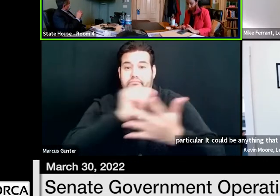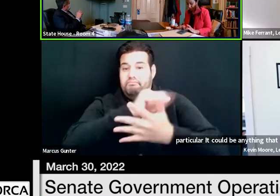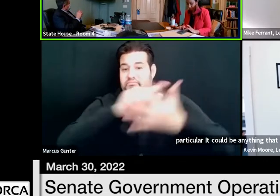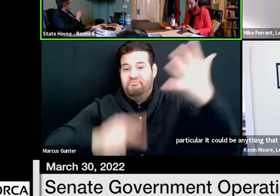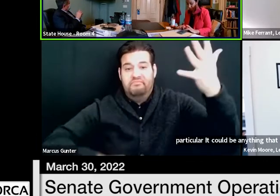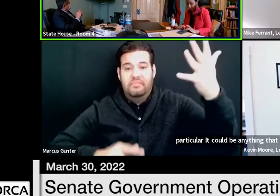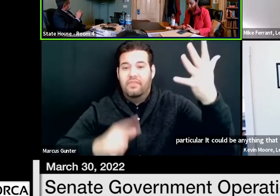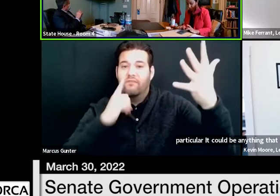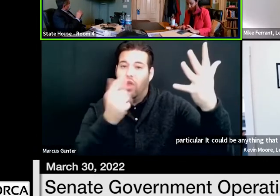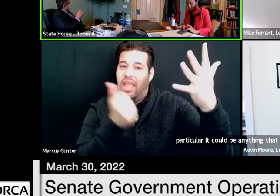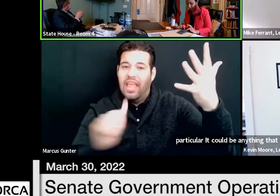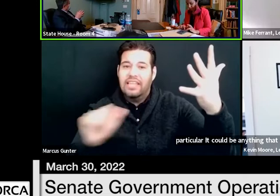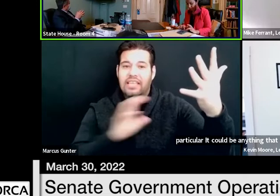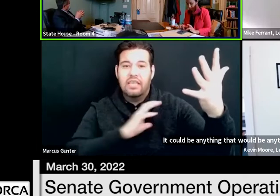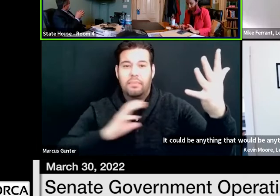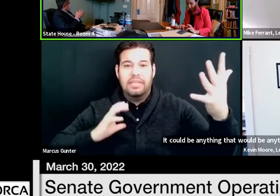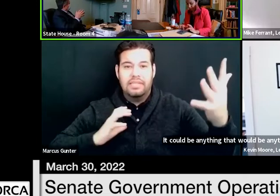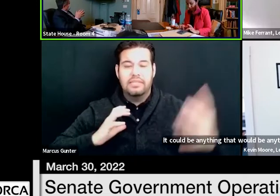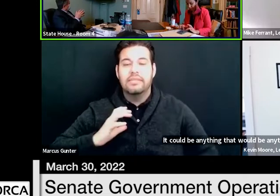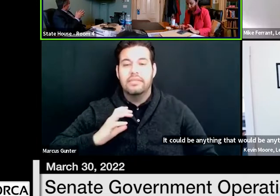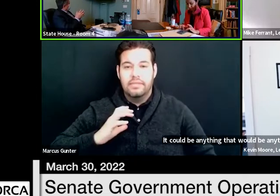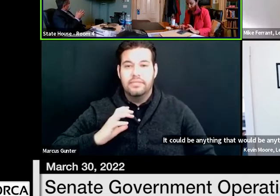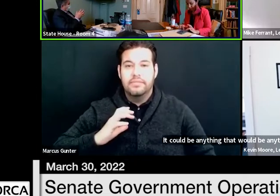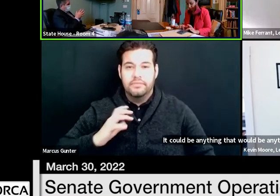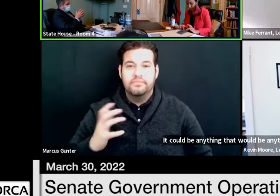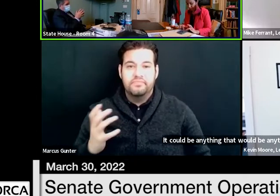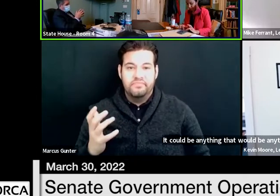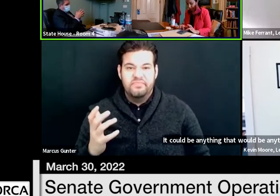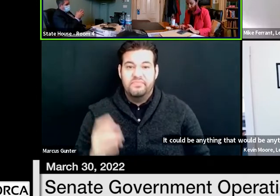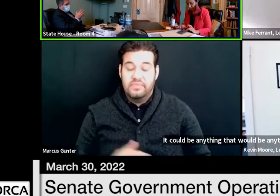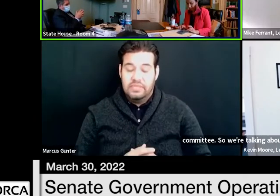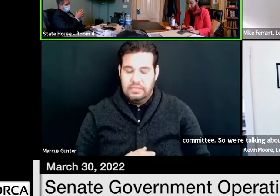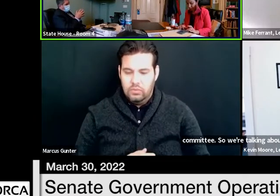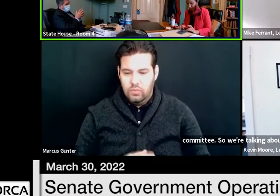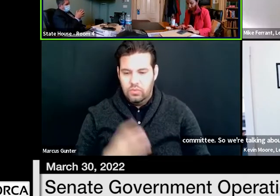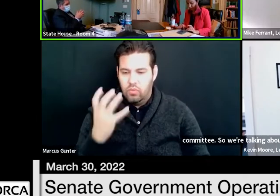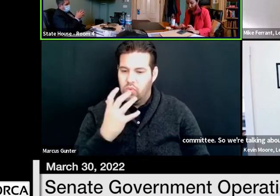our committees. if we're talking about, yeah, that's